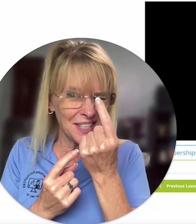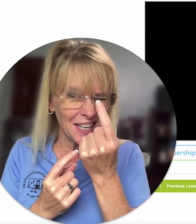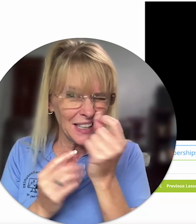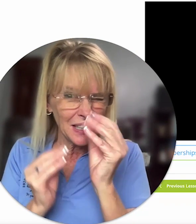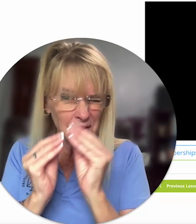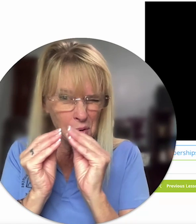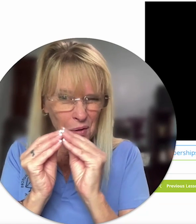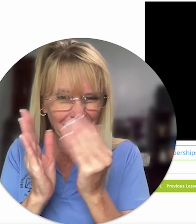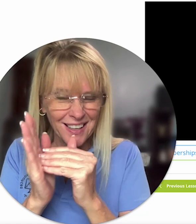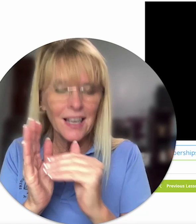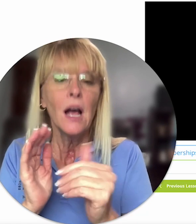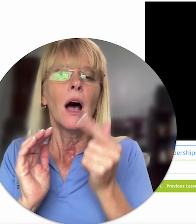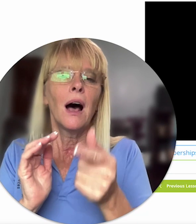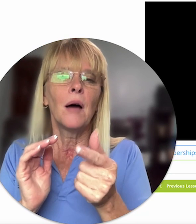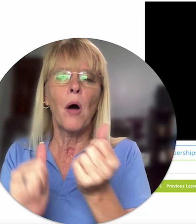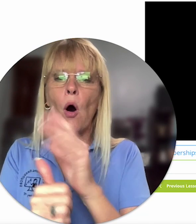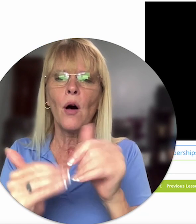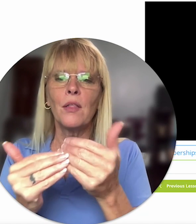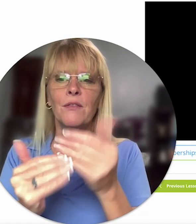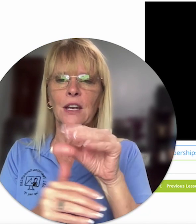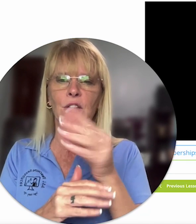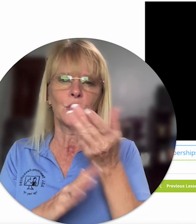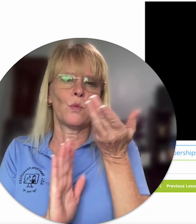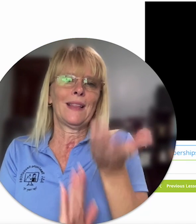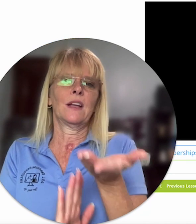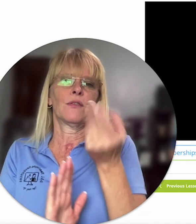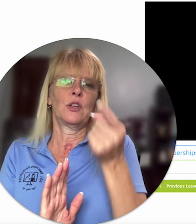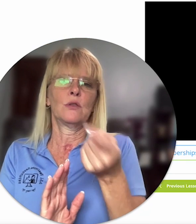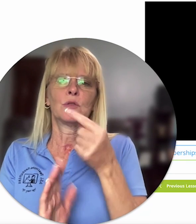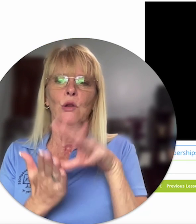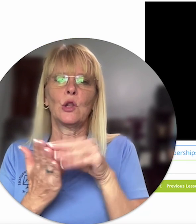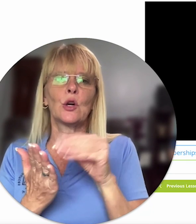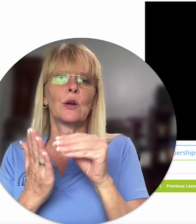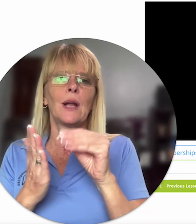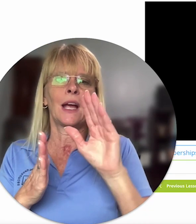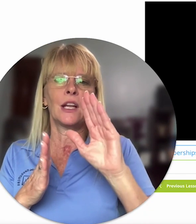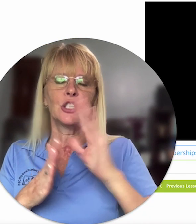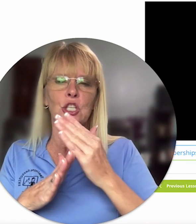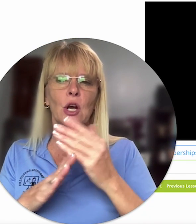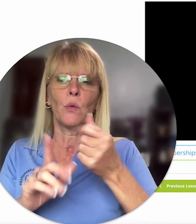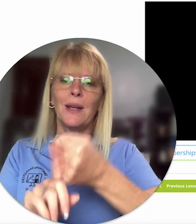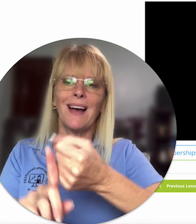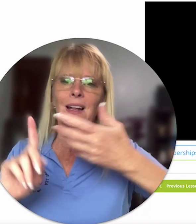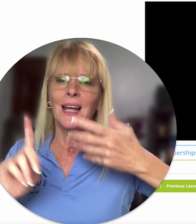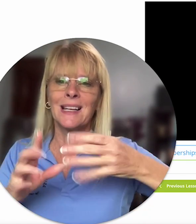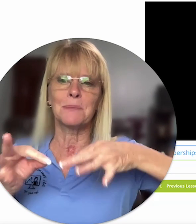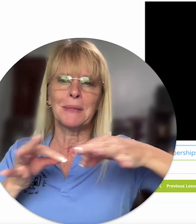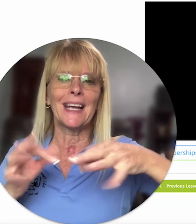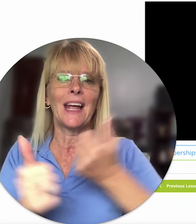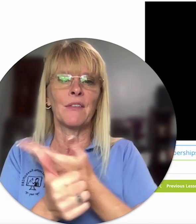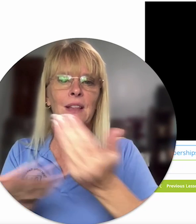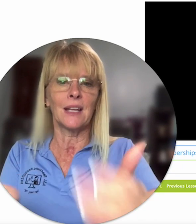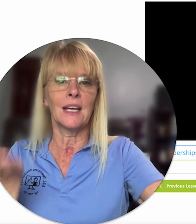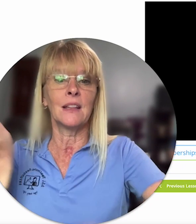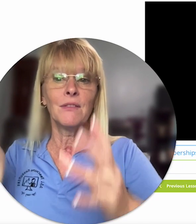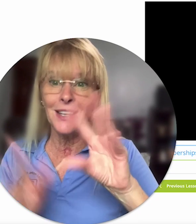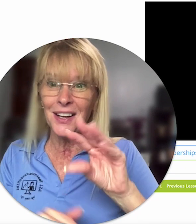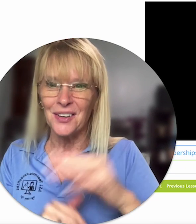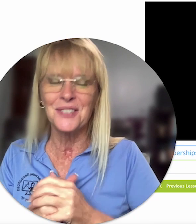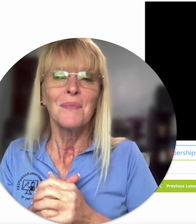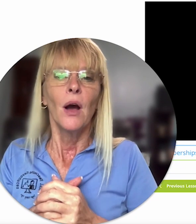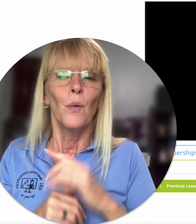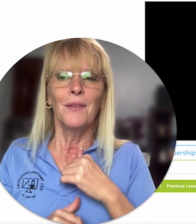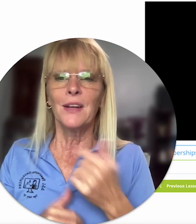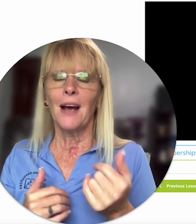understand a little more again all the videos are right there for you to learn and share we kind of explain everything in the